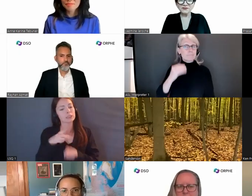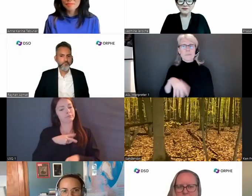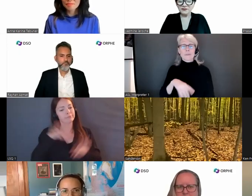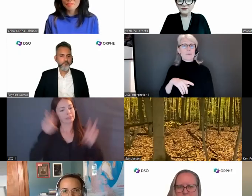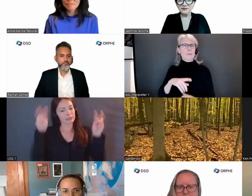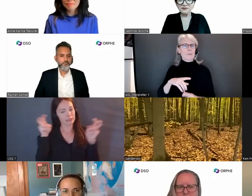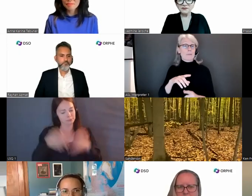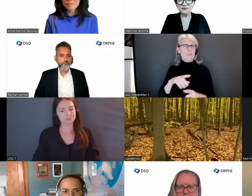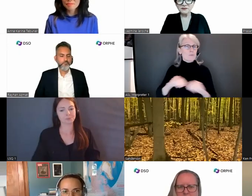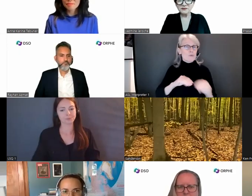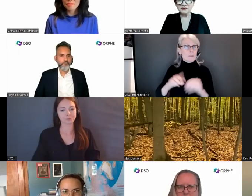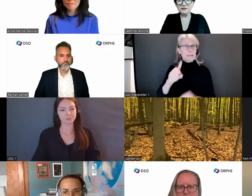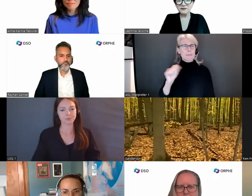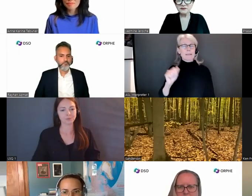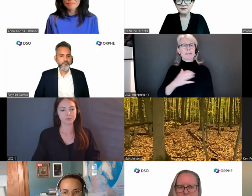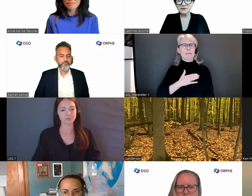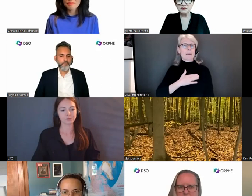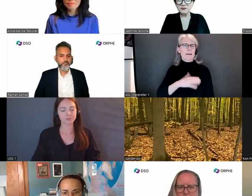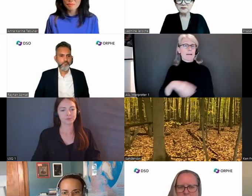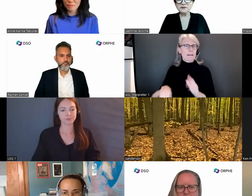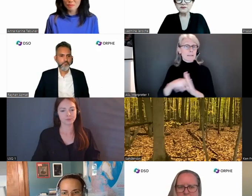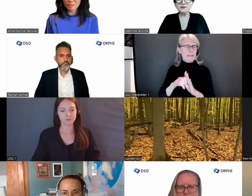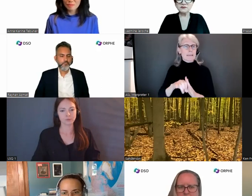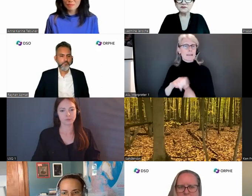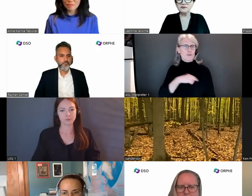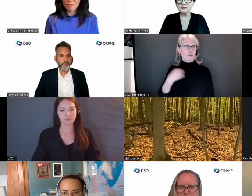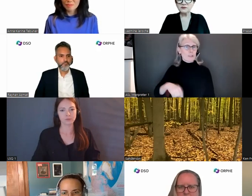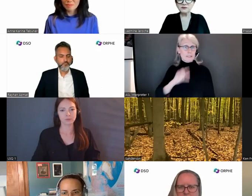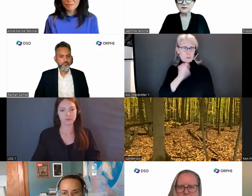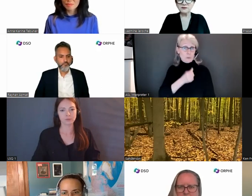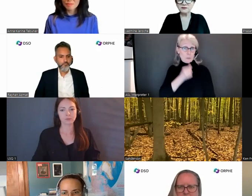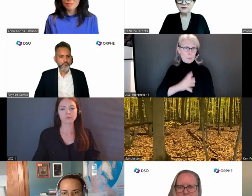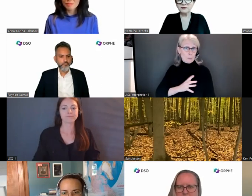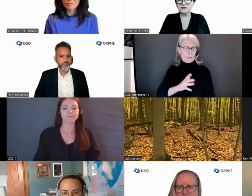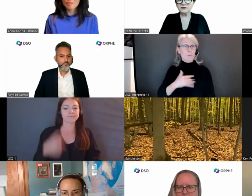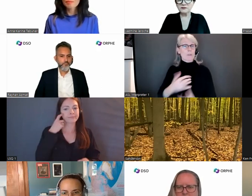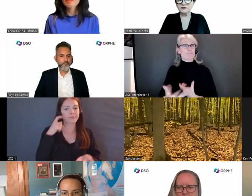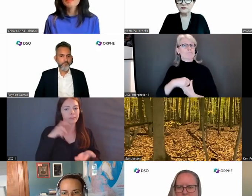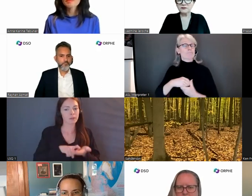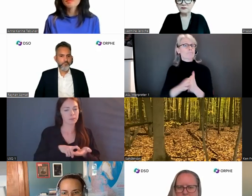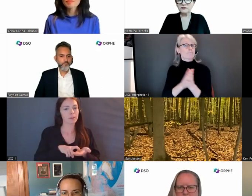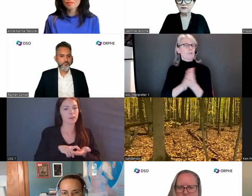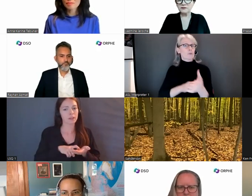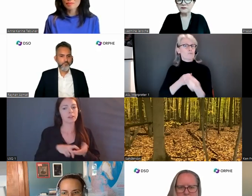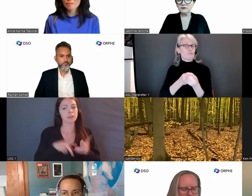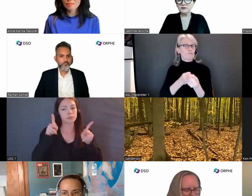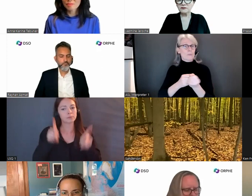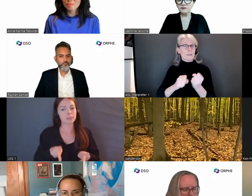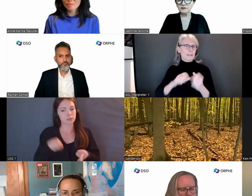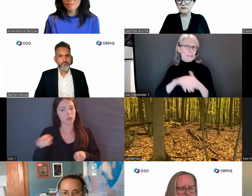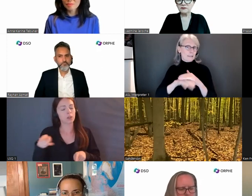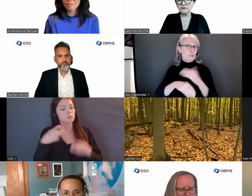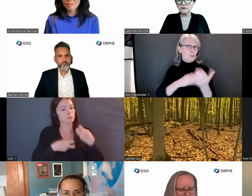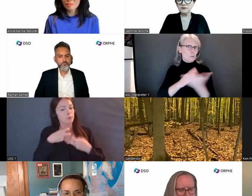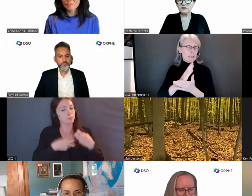disabilities, as well as my identities as a Chinese queer woman, feel my passion for advocating for accessibility rights and fostering equity in